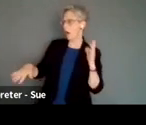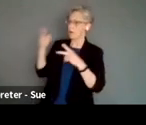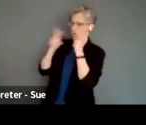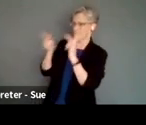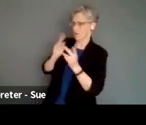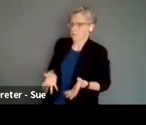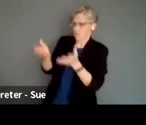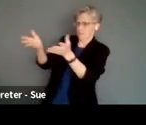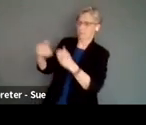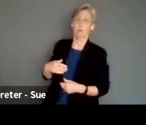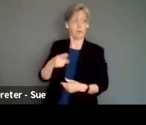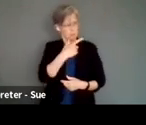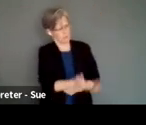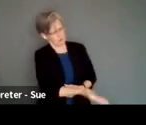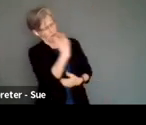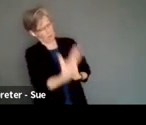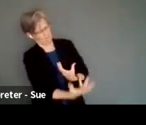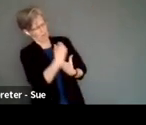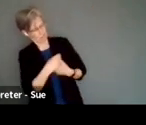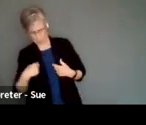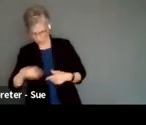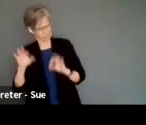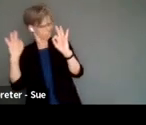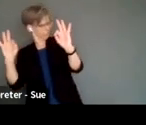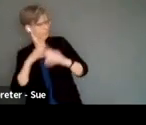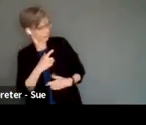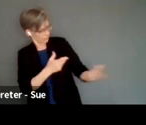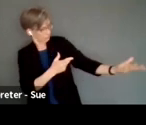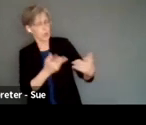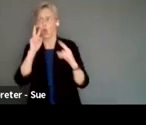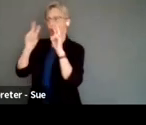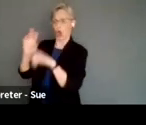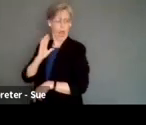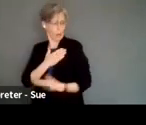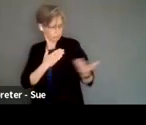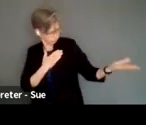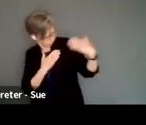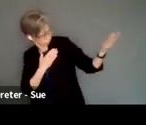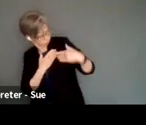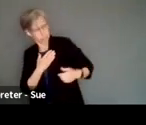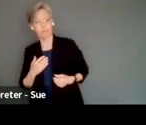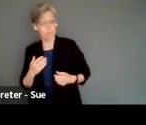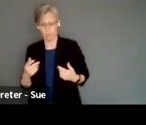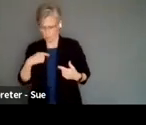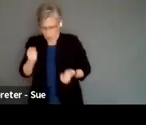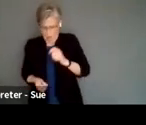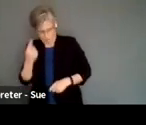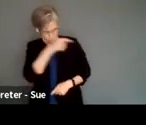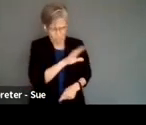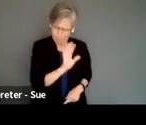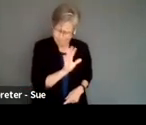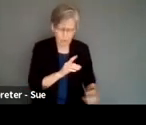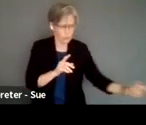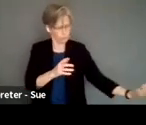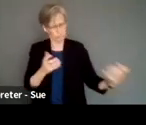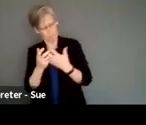going to let you into it, and we're going to share it with you. And that's the point of disability arts and access. The whole point of disability arts was to